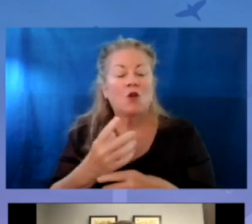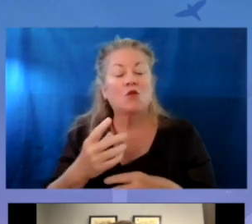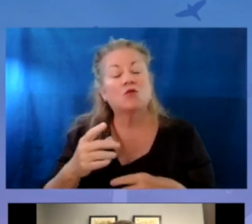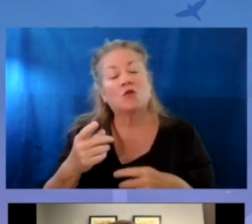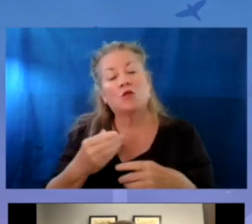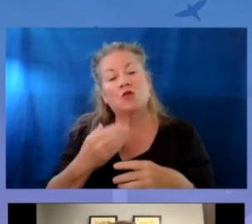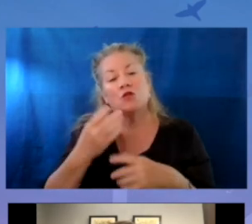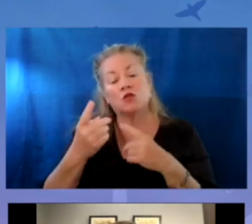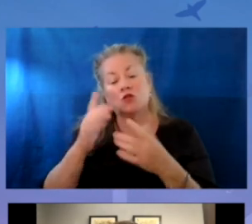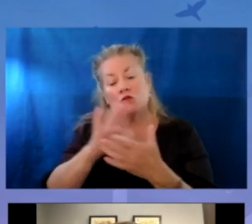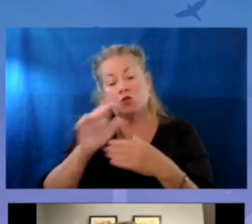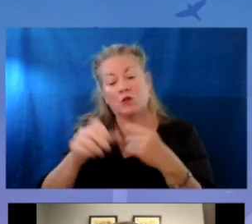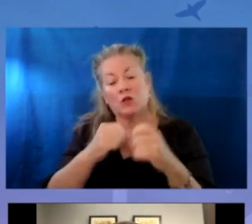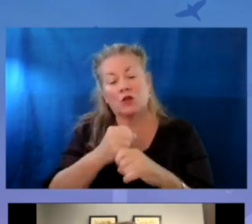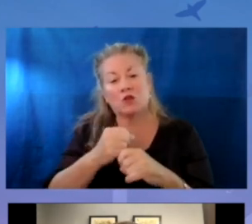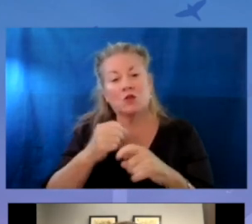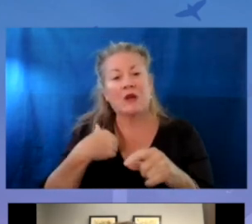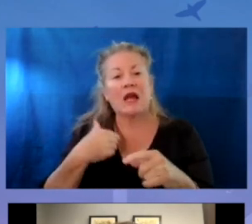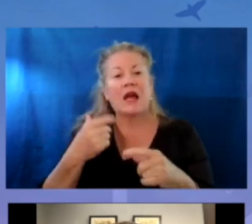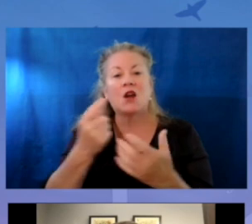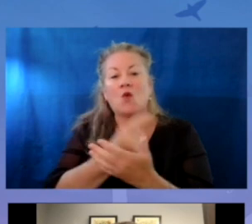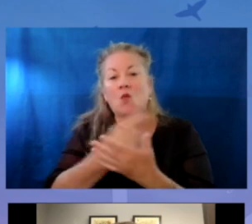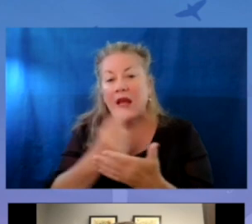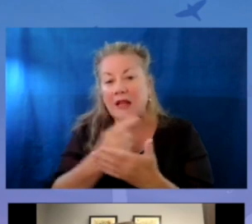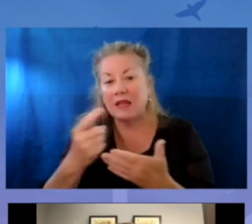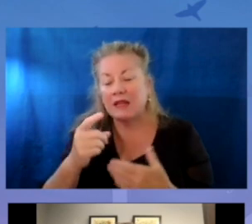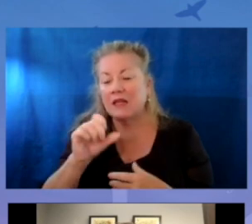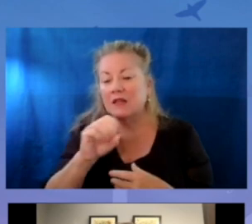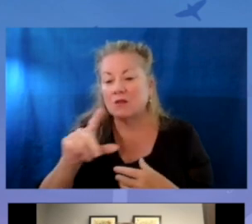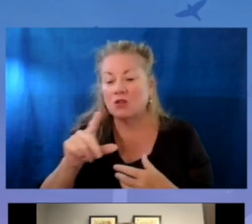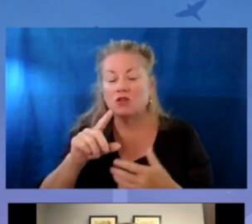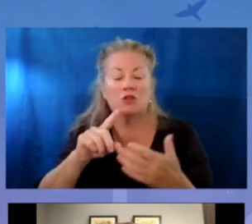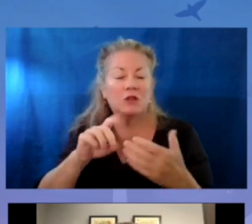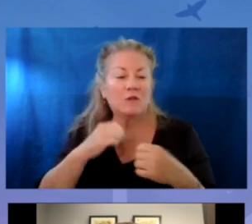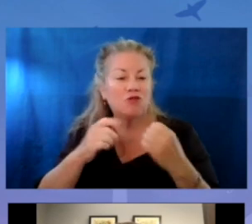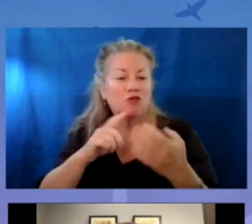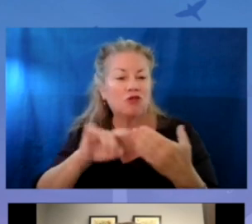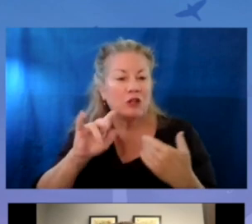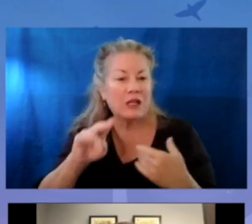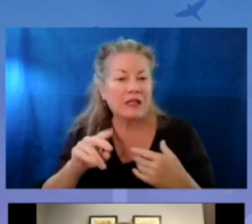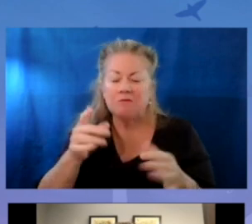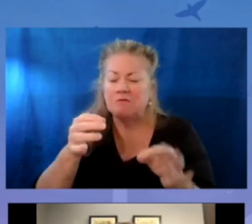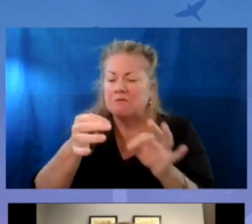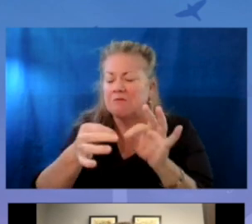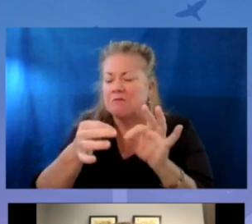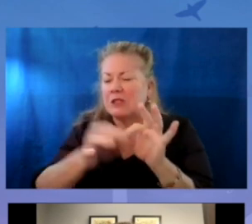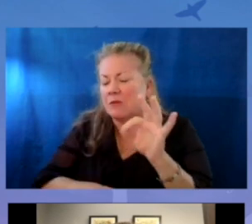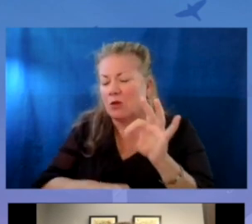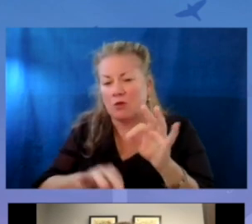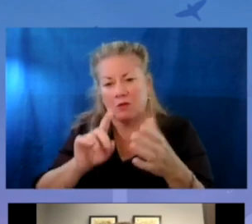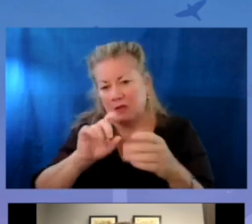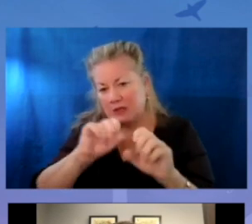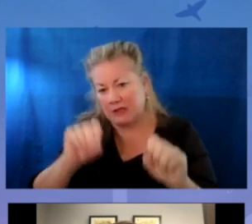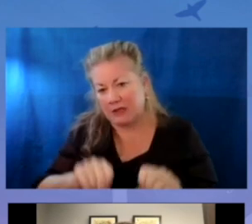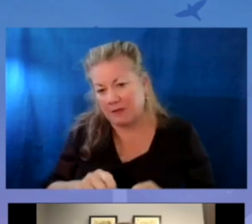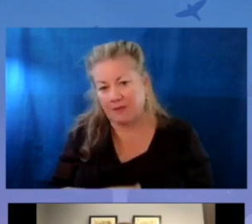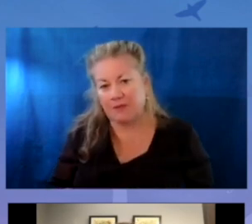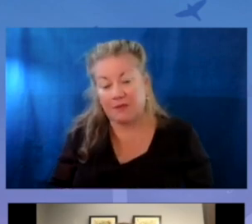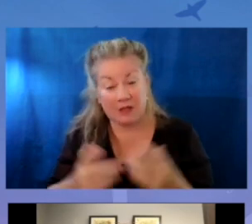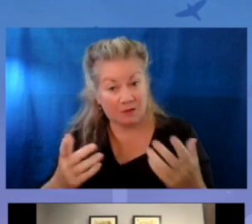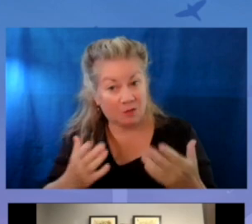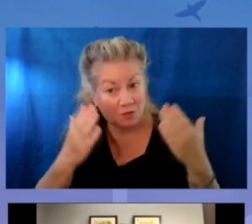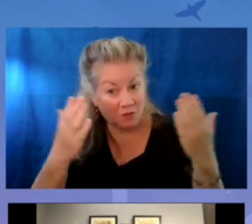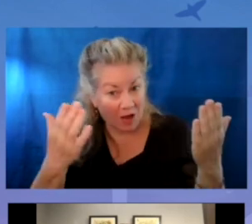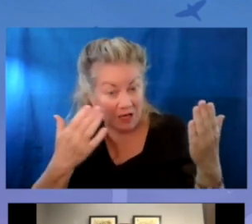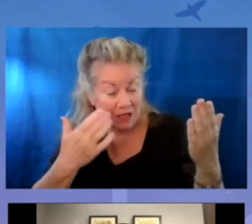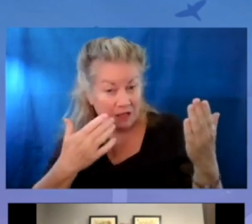Navigator work to include a weekly social-emotional check-in with students. This is a simple check-in system, and it has